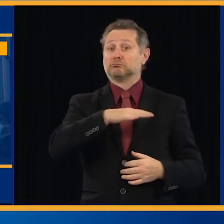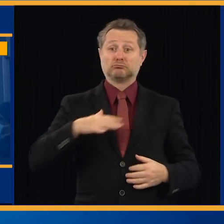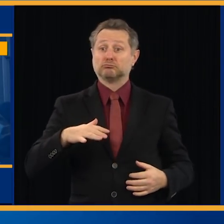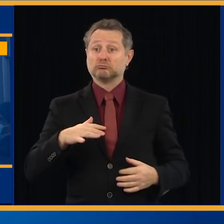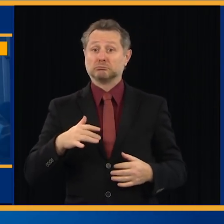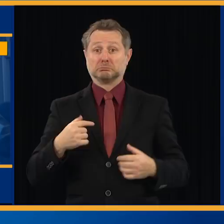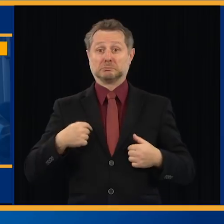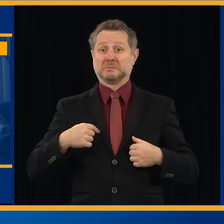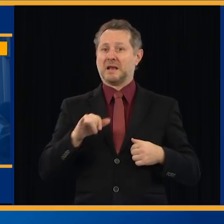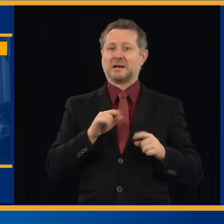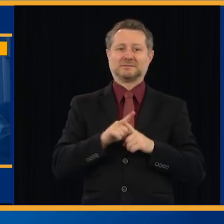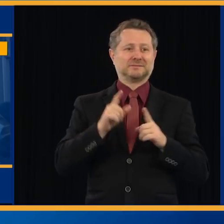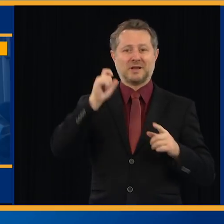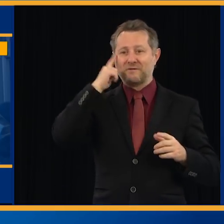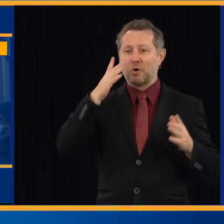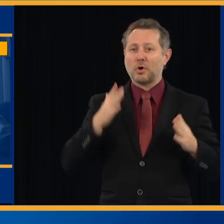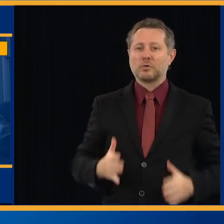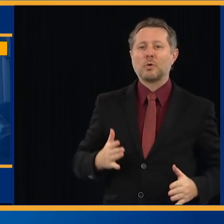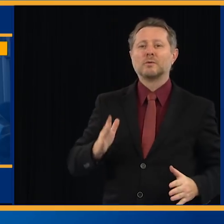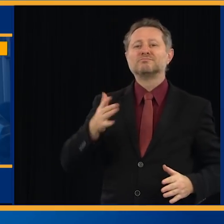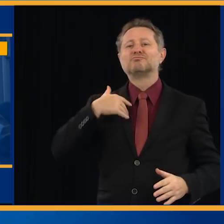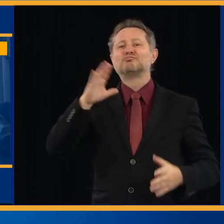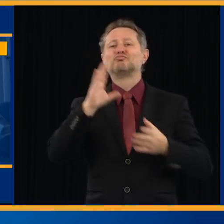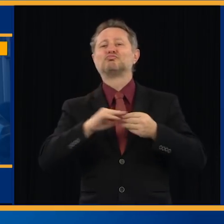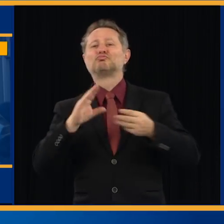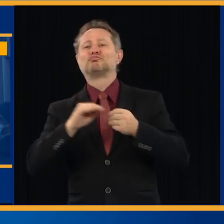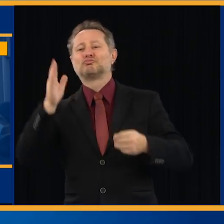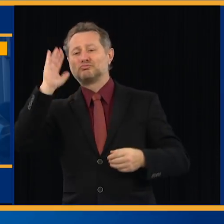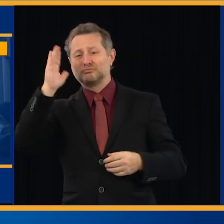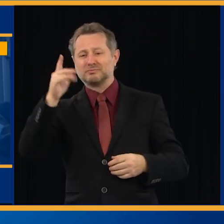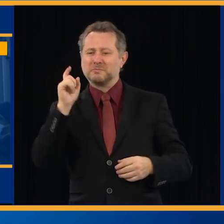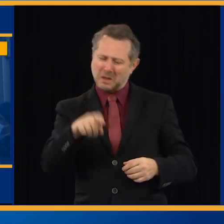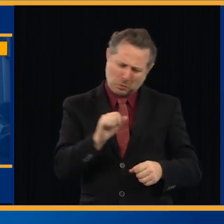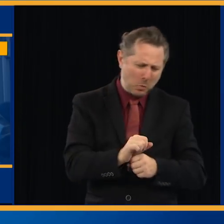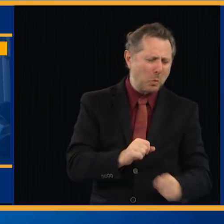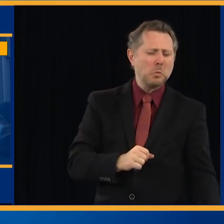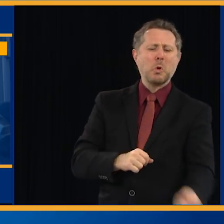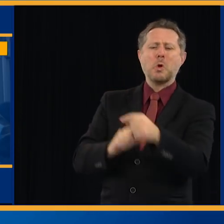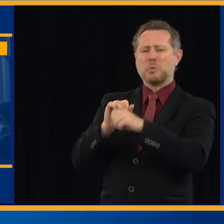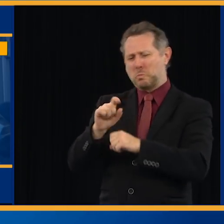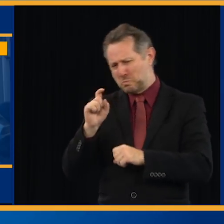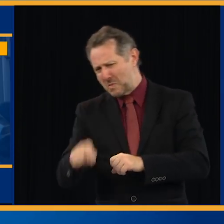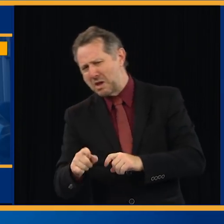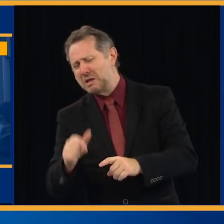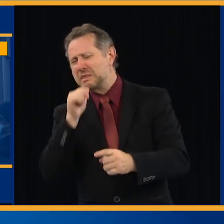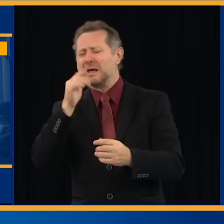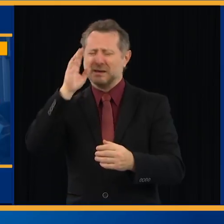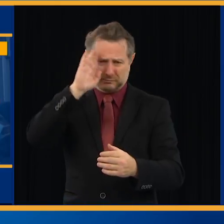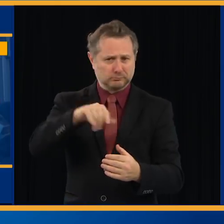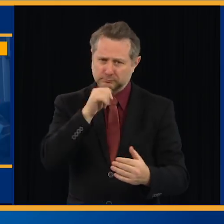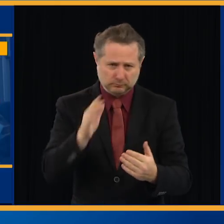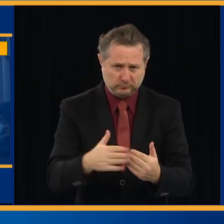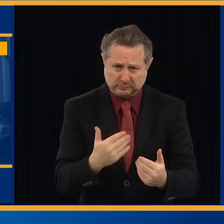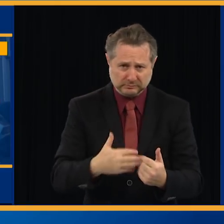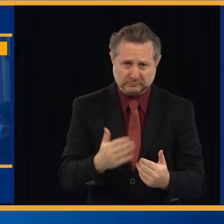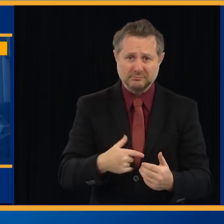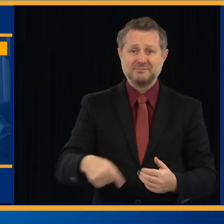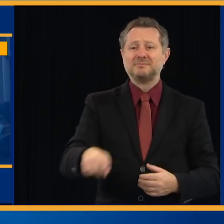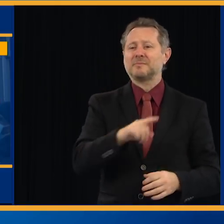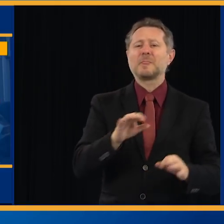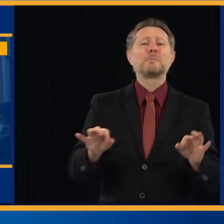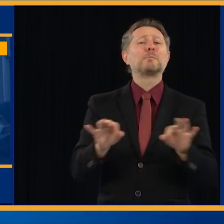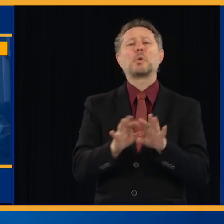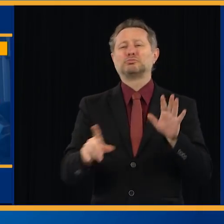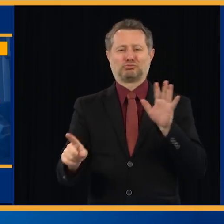the state, I'm saying to them every day, I need you to do this. I know it's hard. But I need you to do it. Okay.